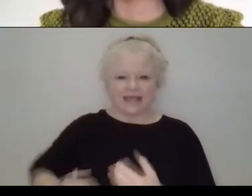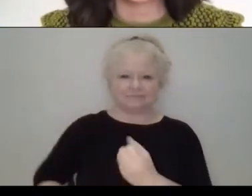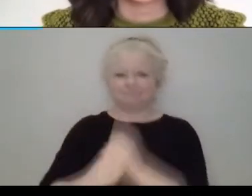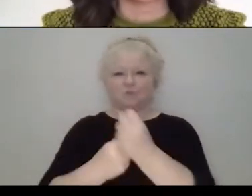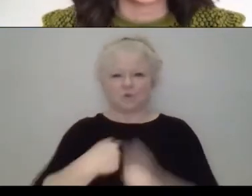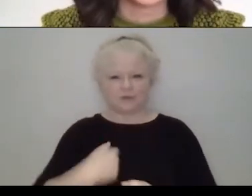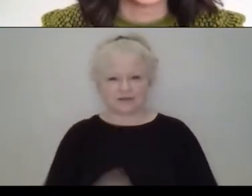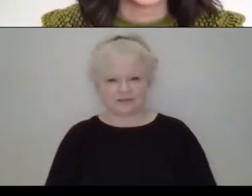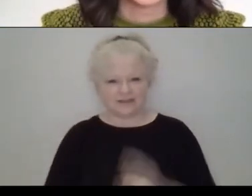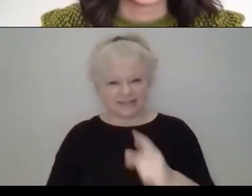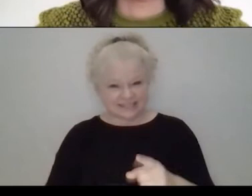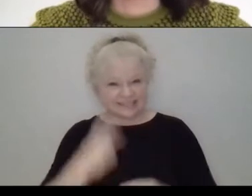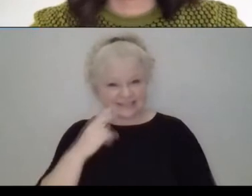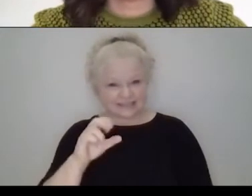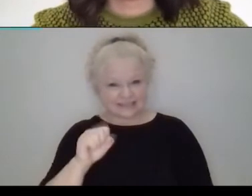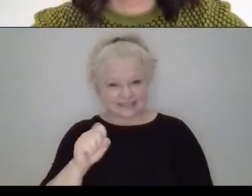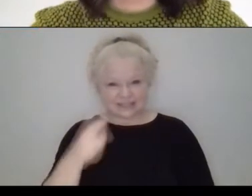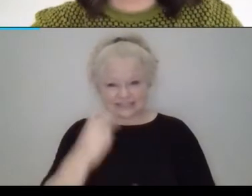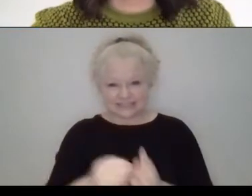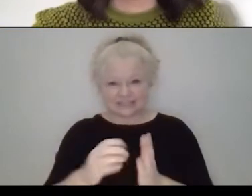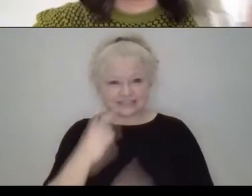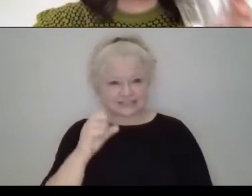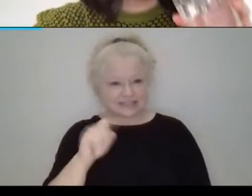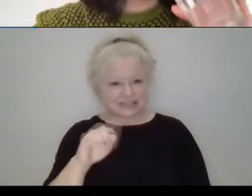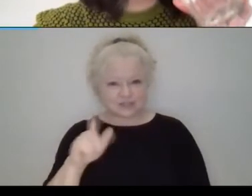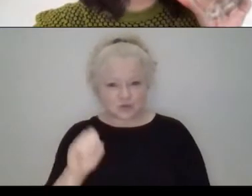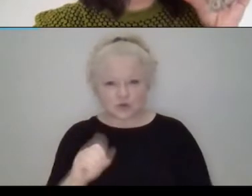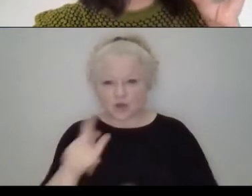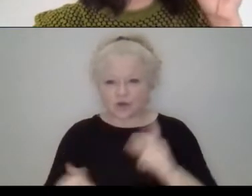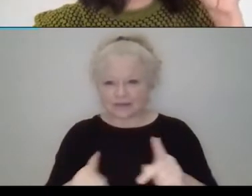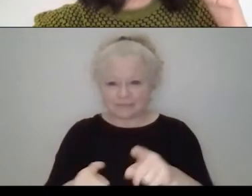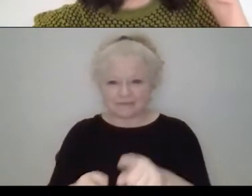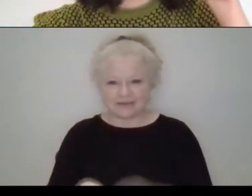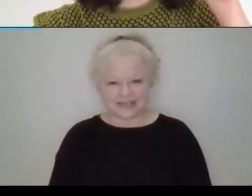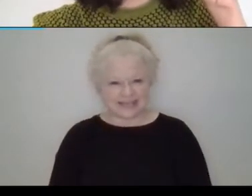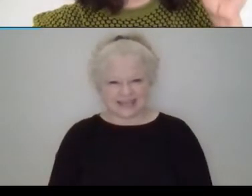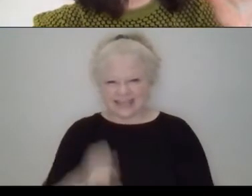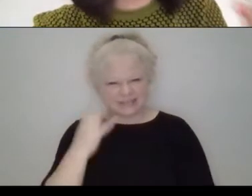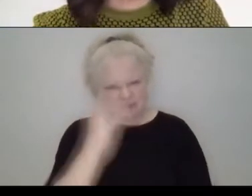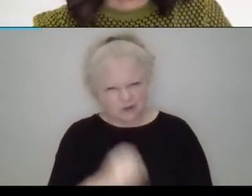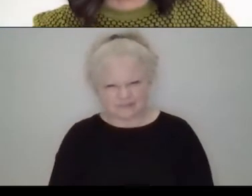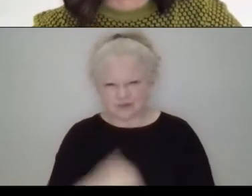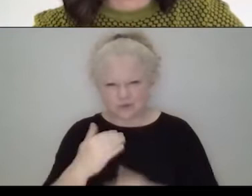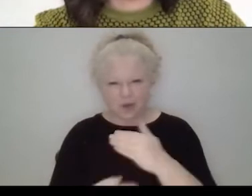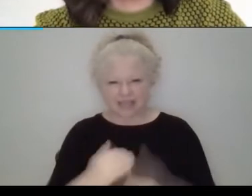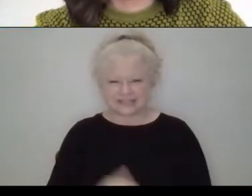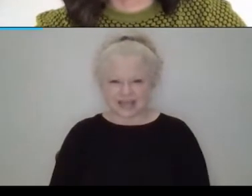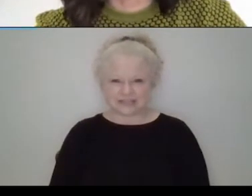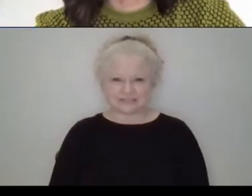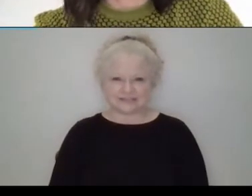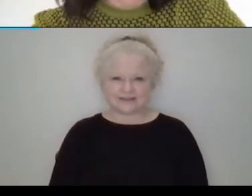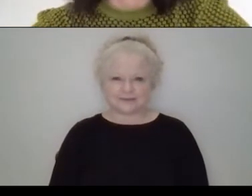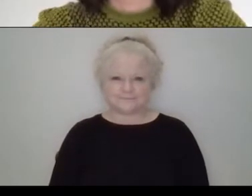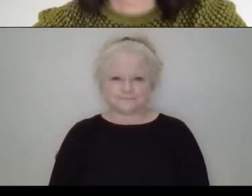And look at the studio, uh, students, look at the studio and the people and the process. So it's so beautiful, right? And I bet